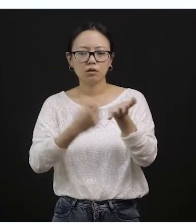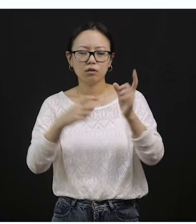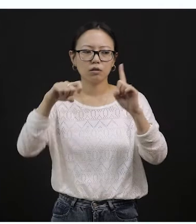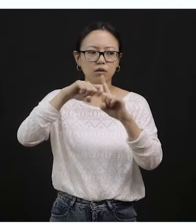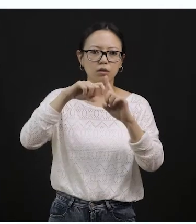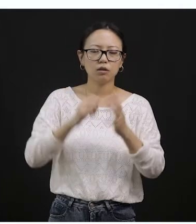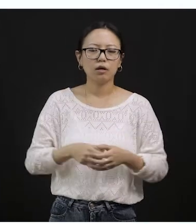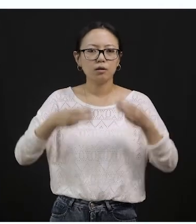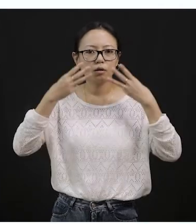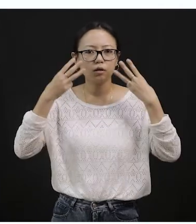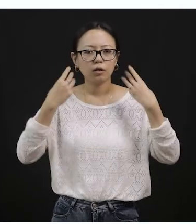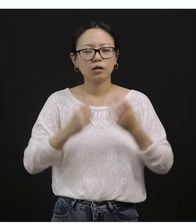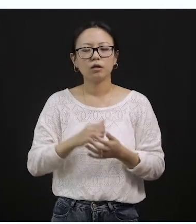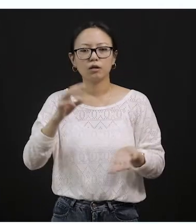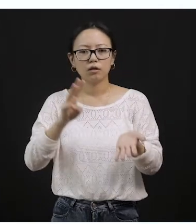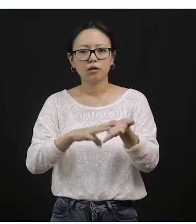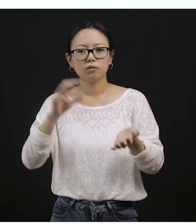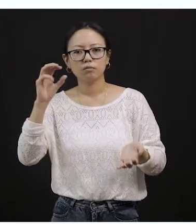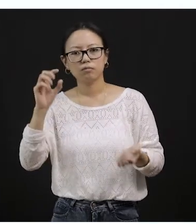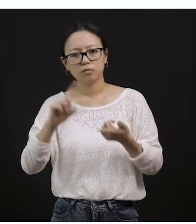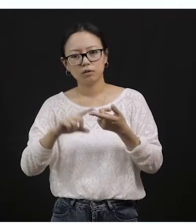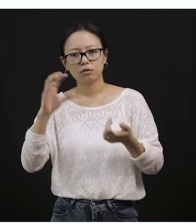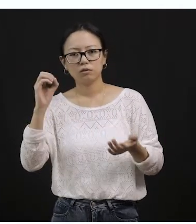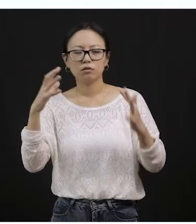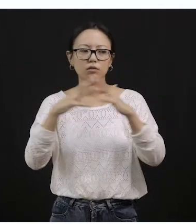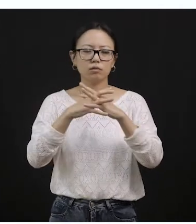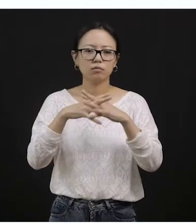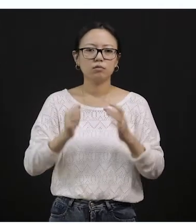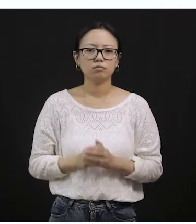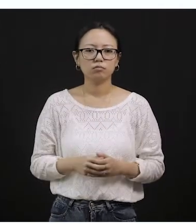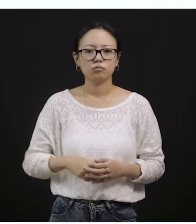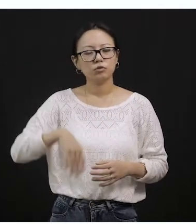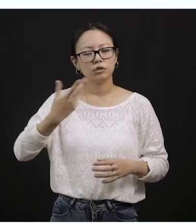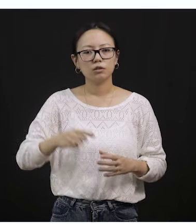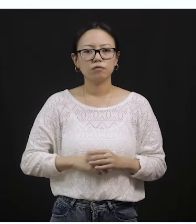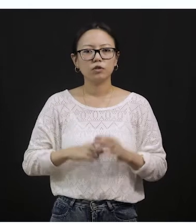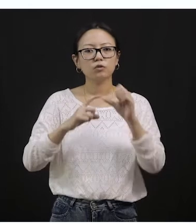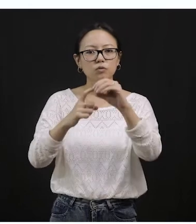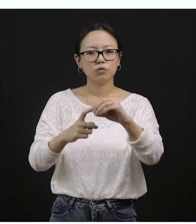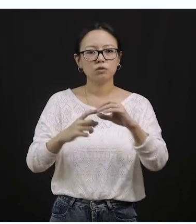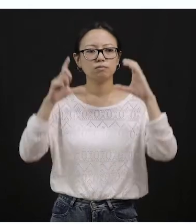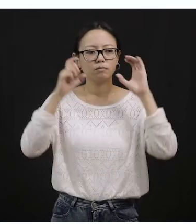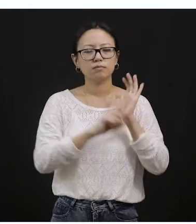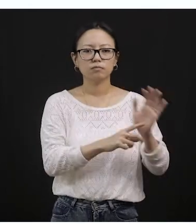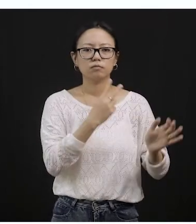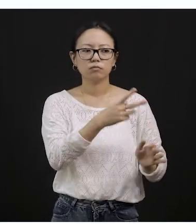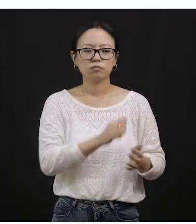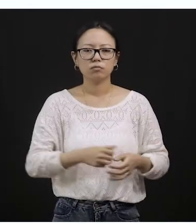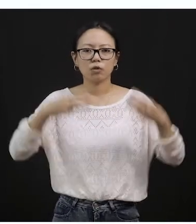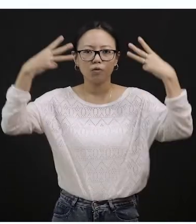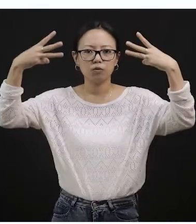Another classwork is here again. You see the picture of a cow. You see the picture of a goat. You see the picture of an elephant.